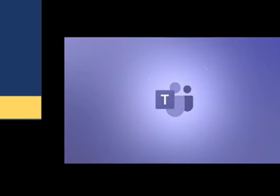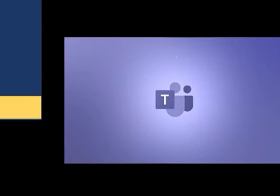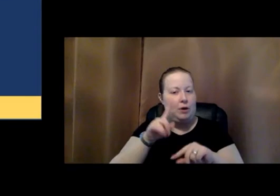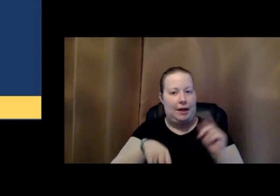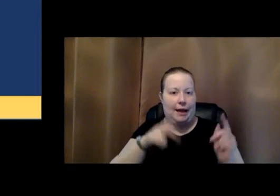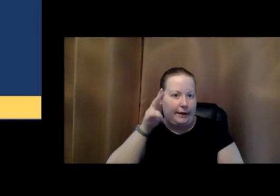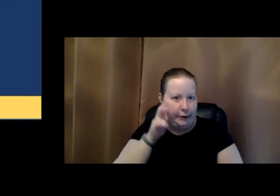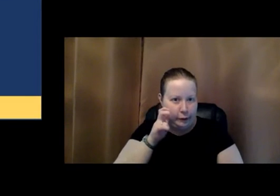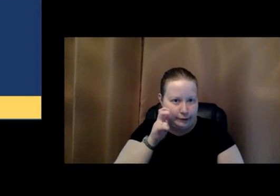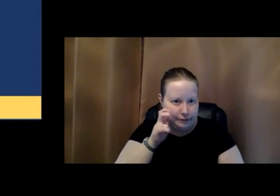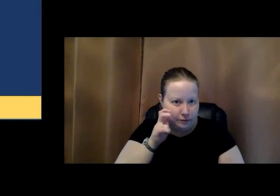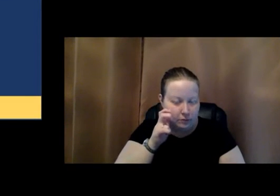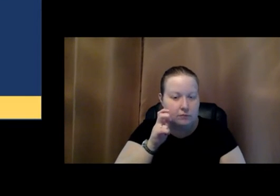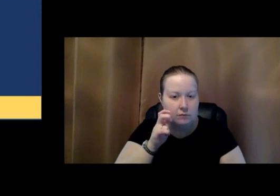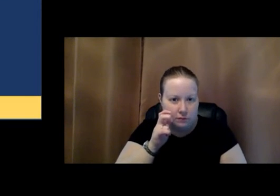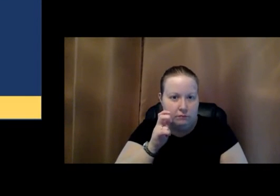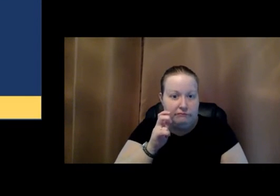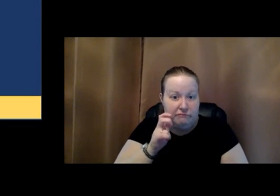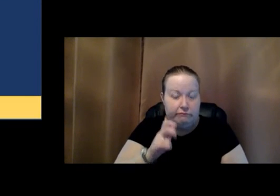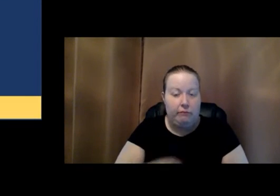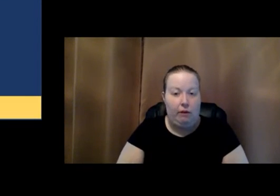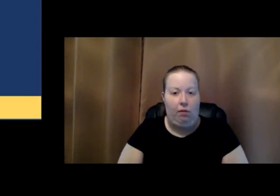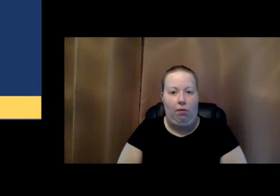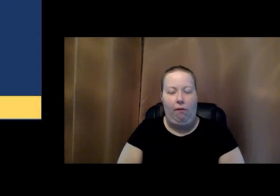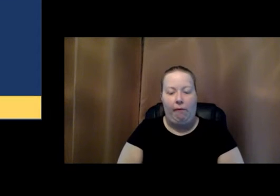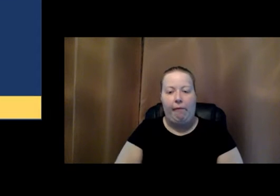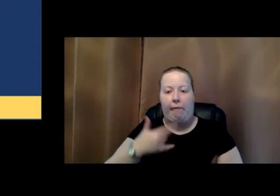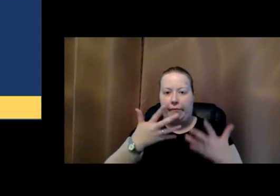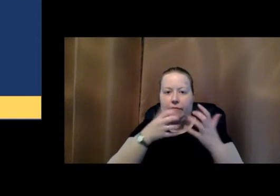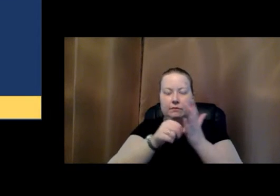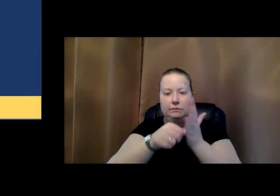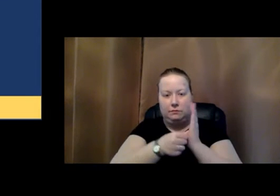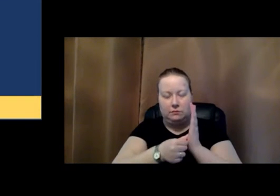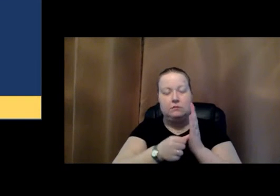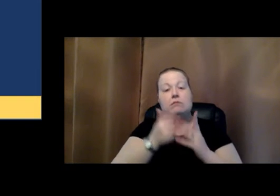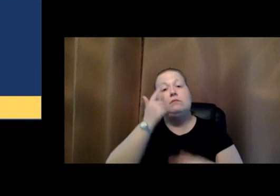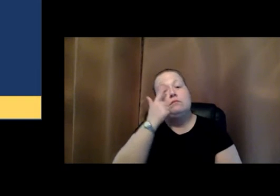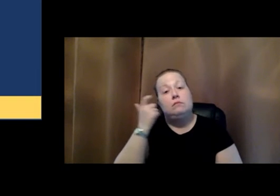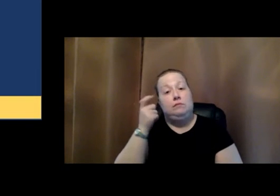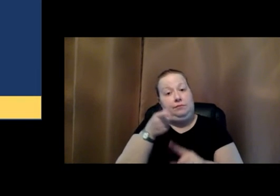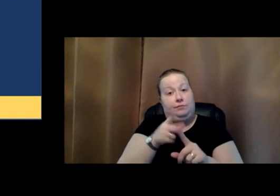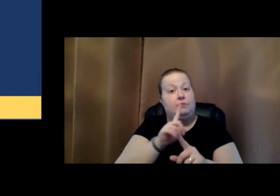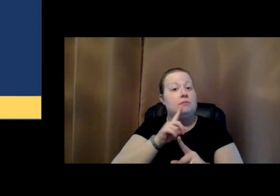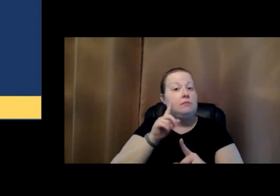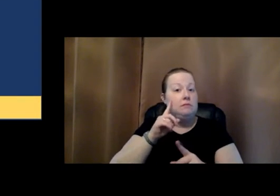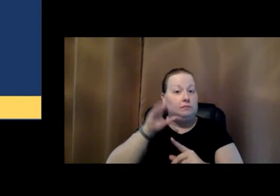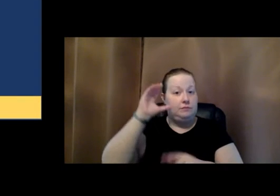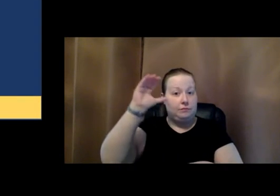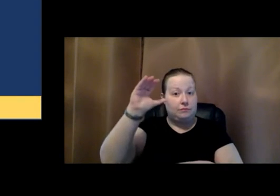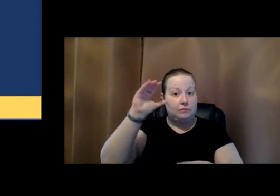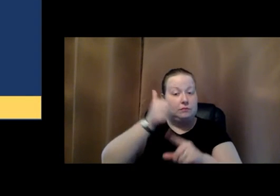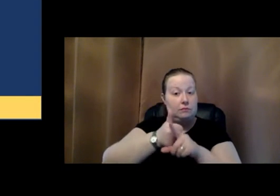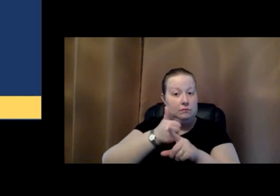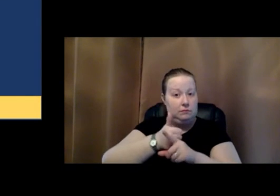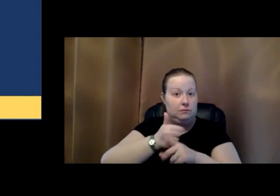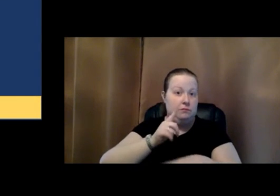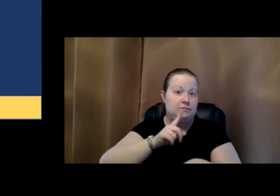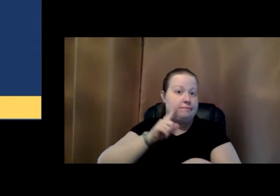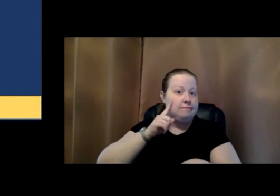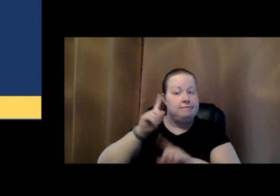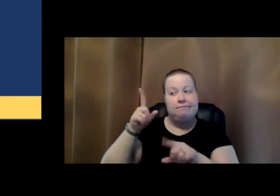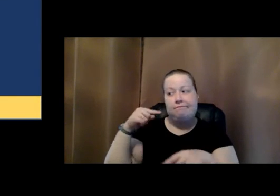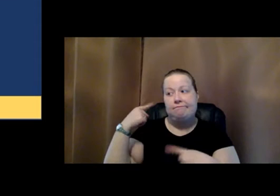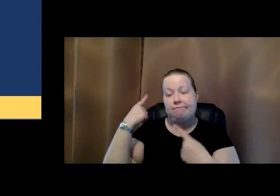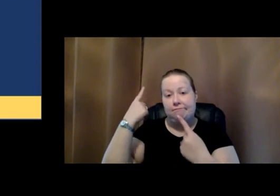And I want to emphasize that that because this deaf adult who has been deaf for many years has